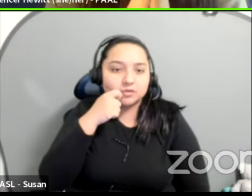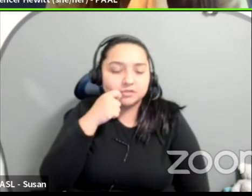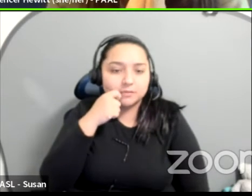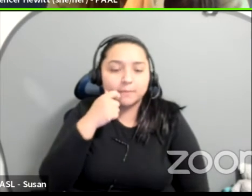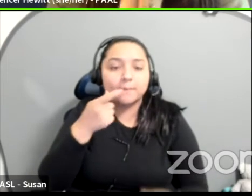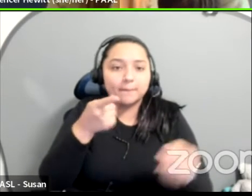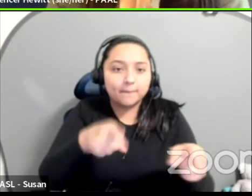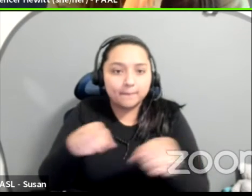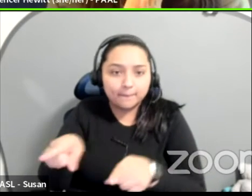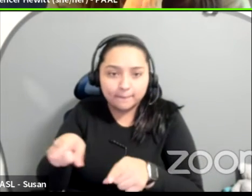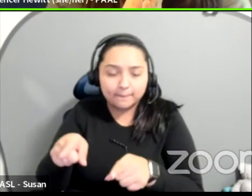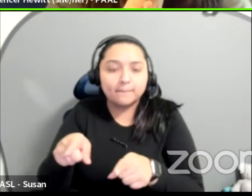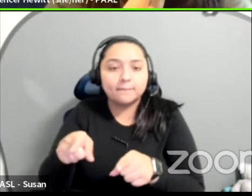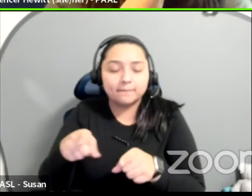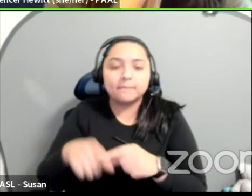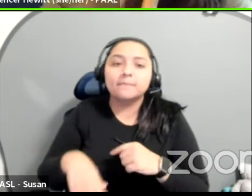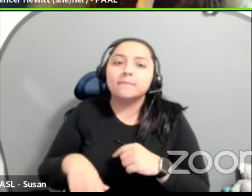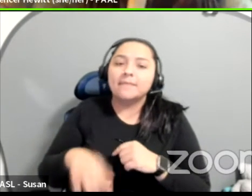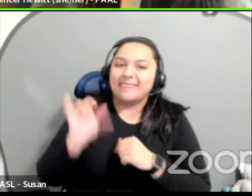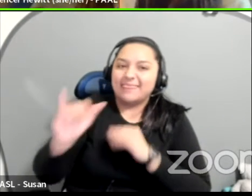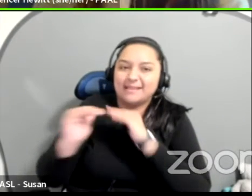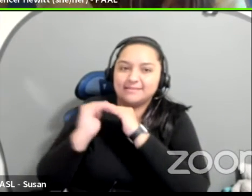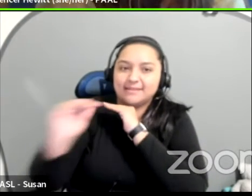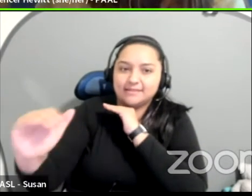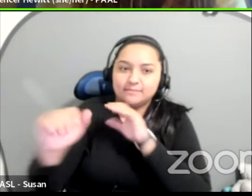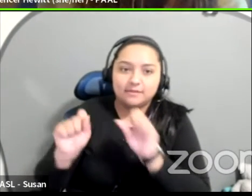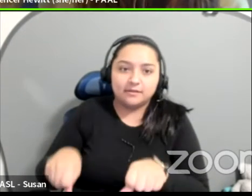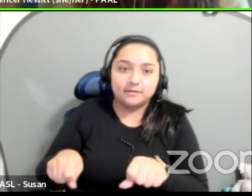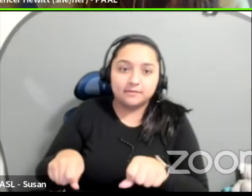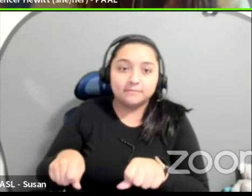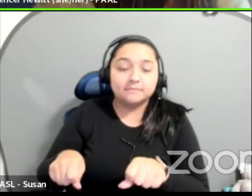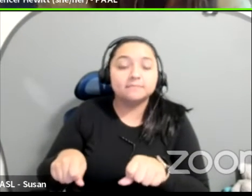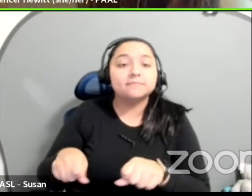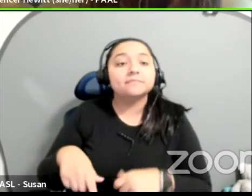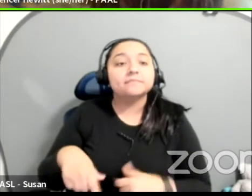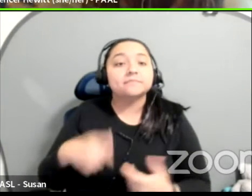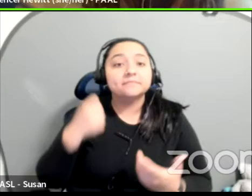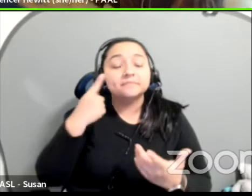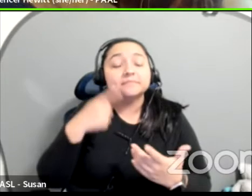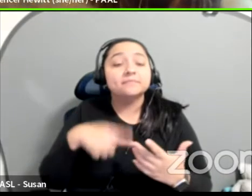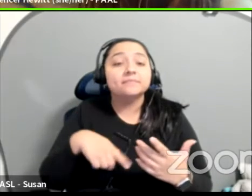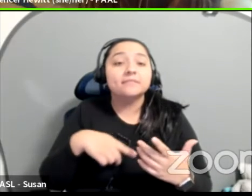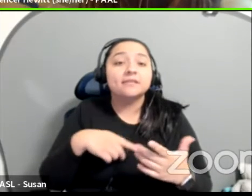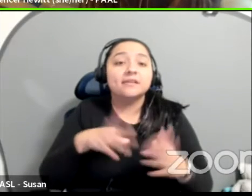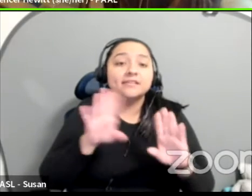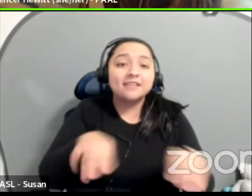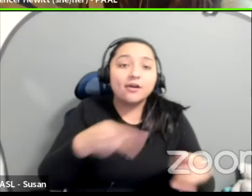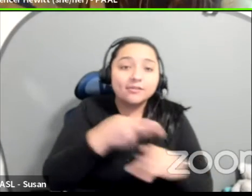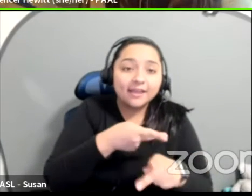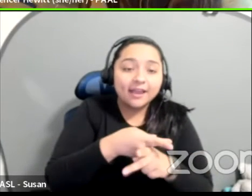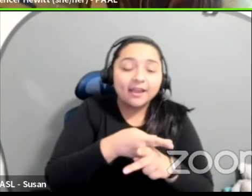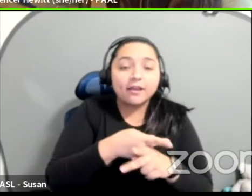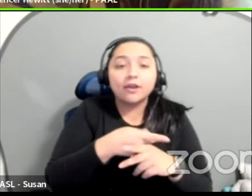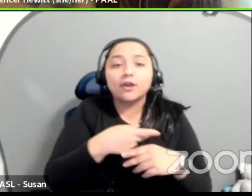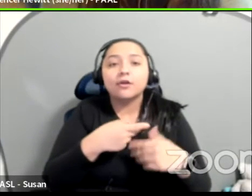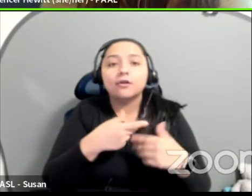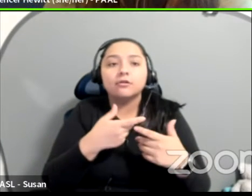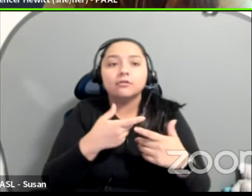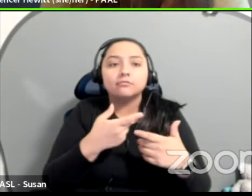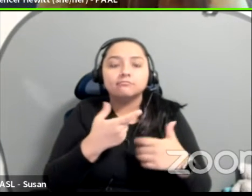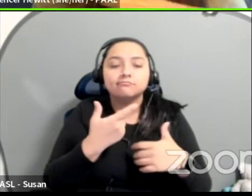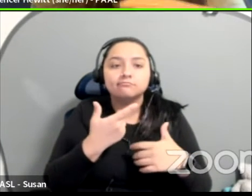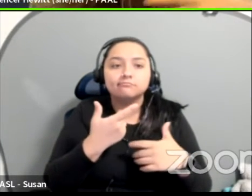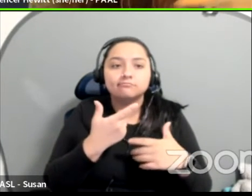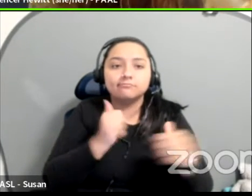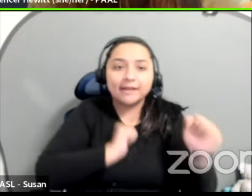of the projects that, you know, Powell's handbook was interviews with organizations who had done like childcare matinees and different kinds of support and it